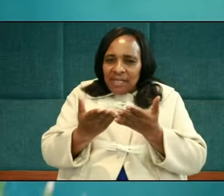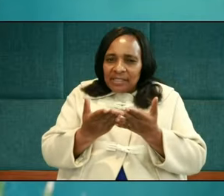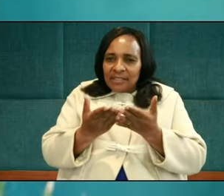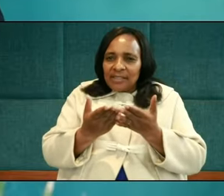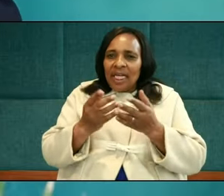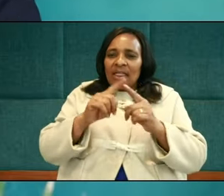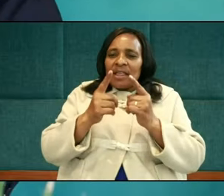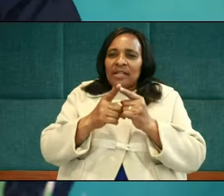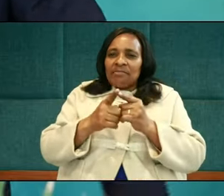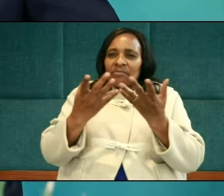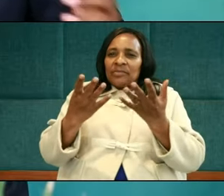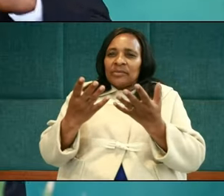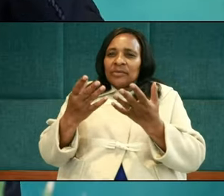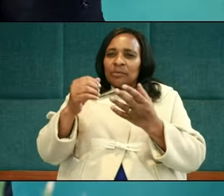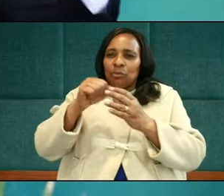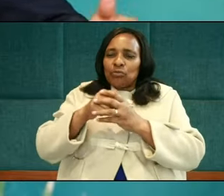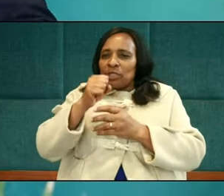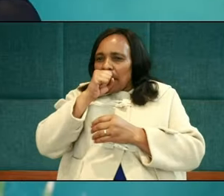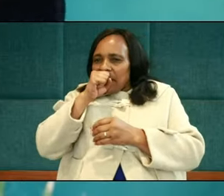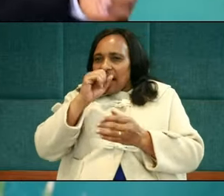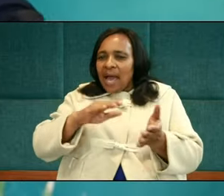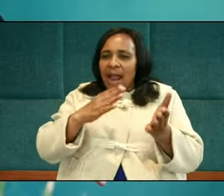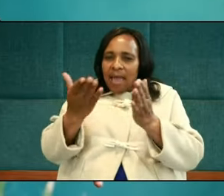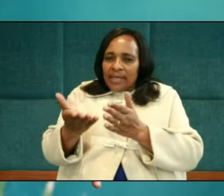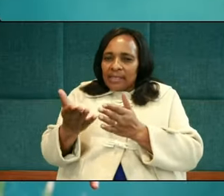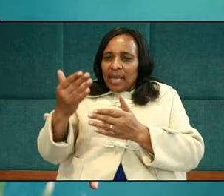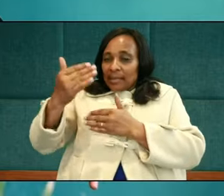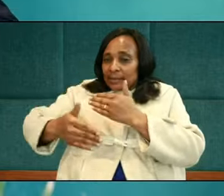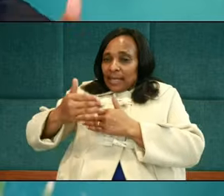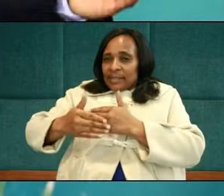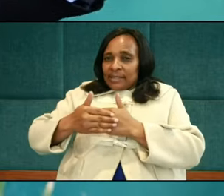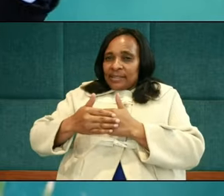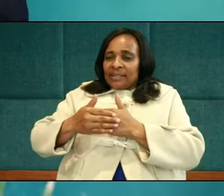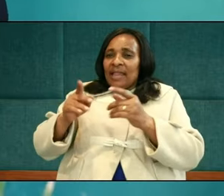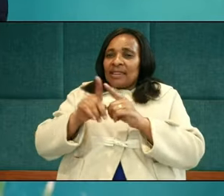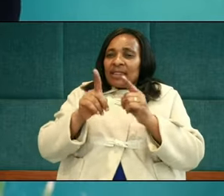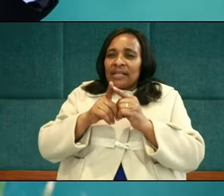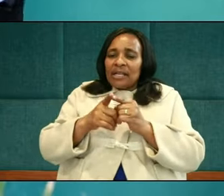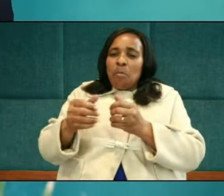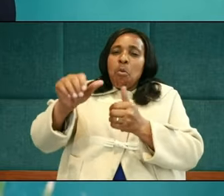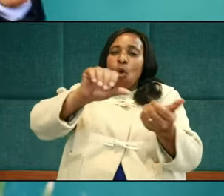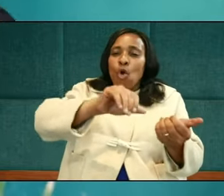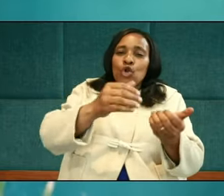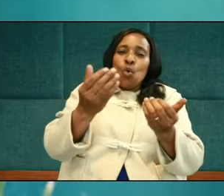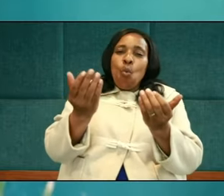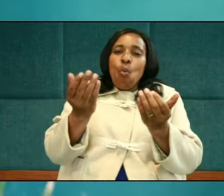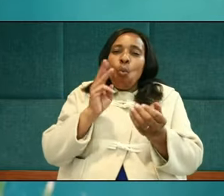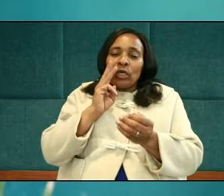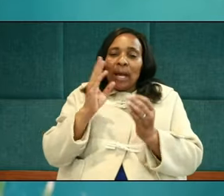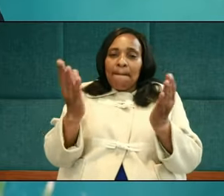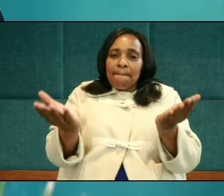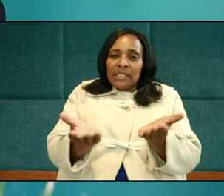aside his garment. He took a towel and guarded himself. After that, he poured water into a basin